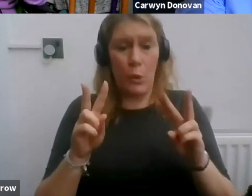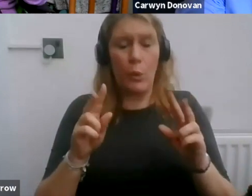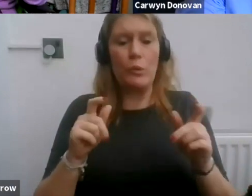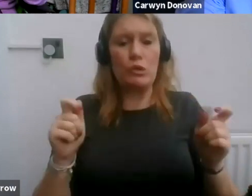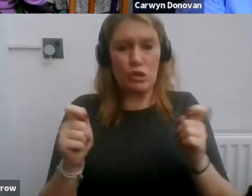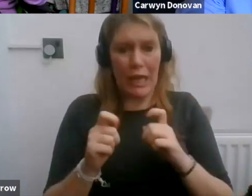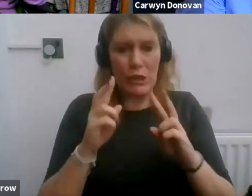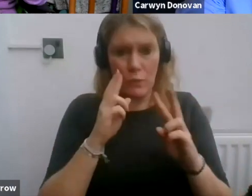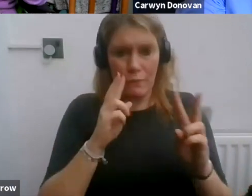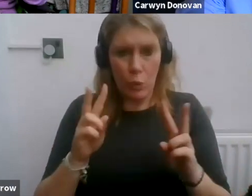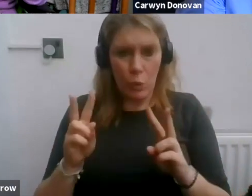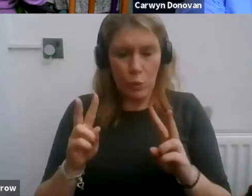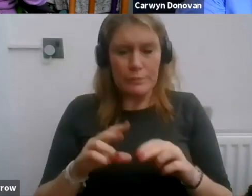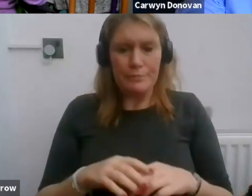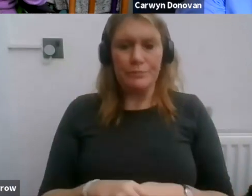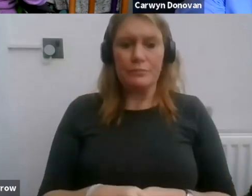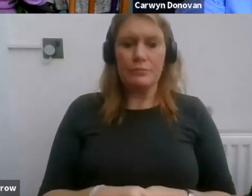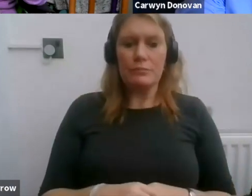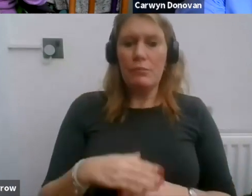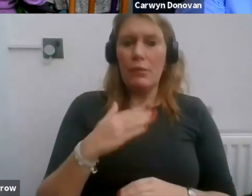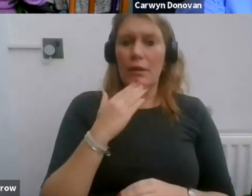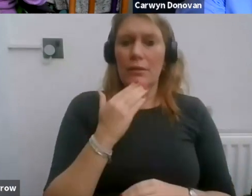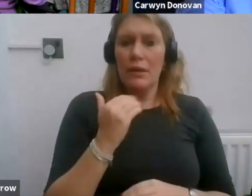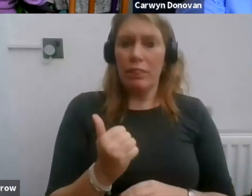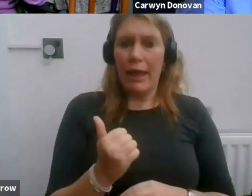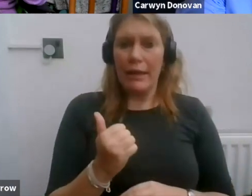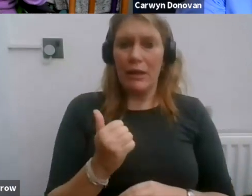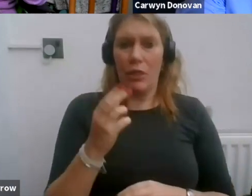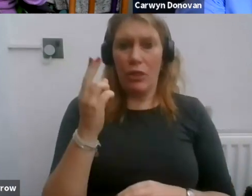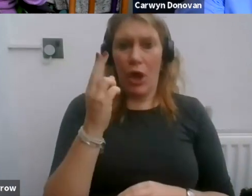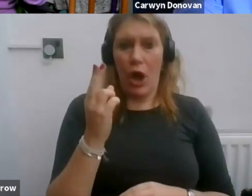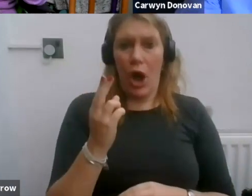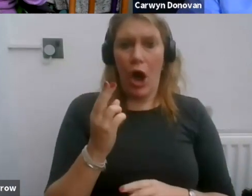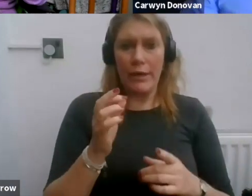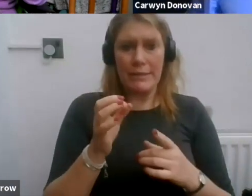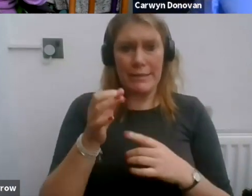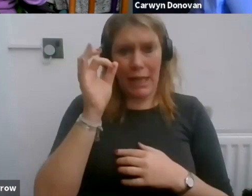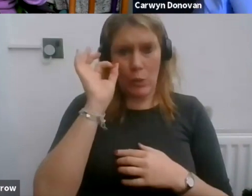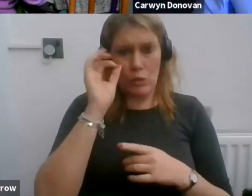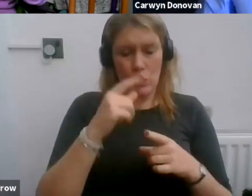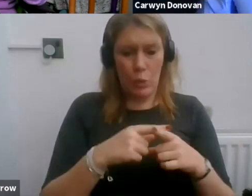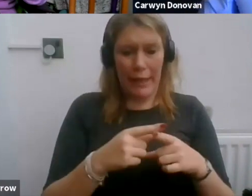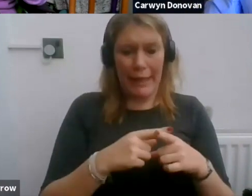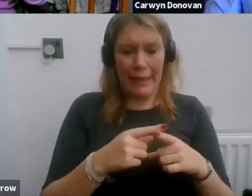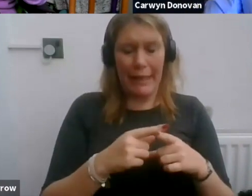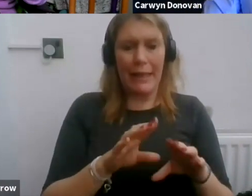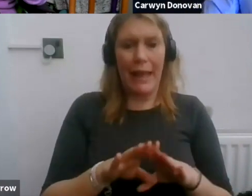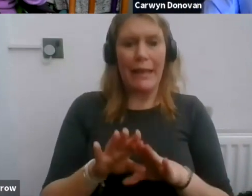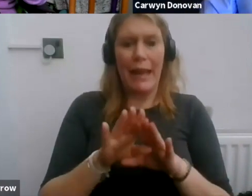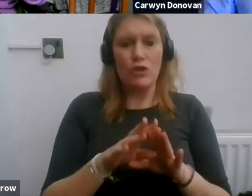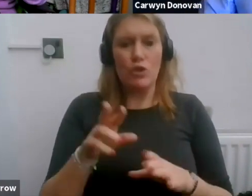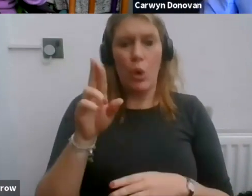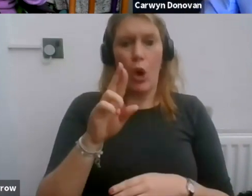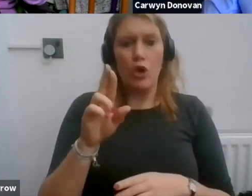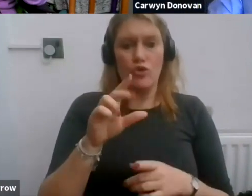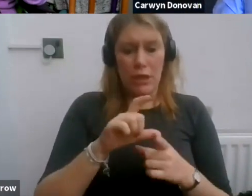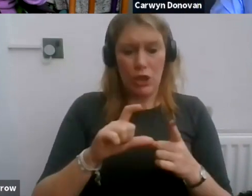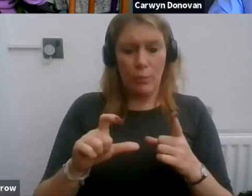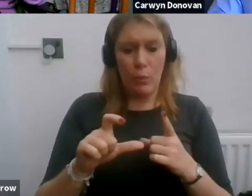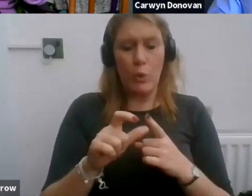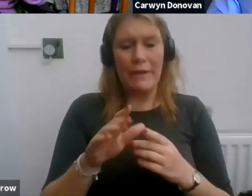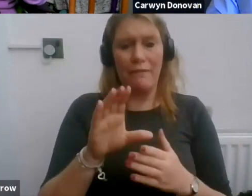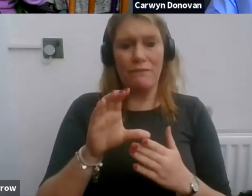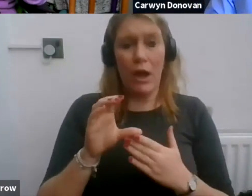say thank you very much indeed to Arts Council England National Lottery Community Fund and National